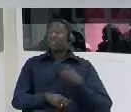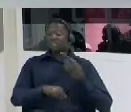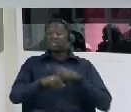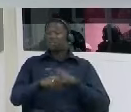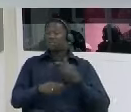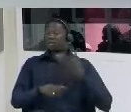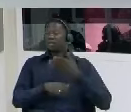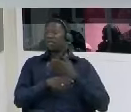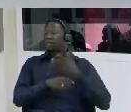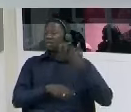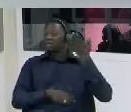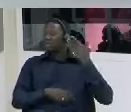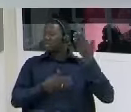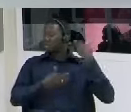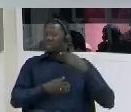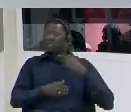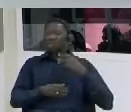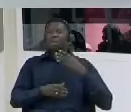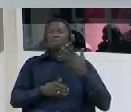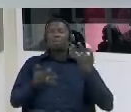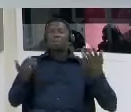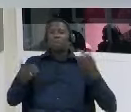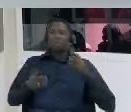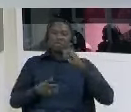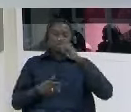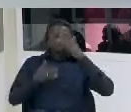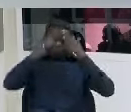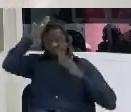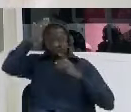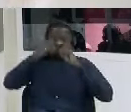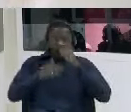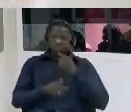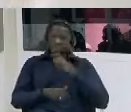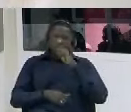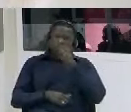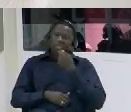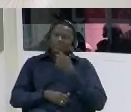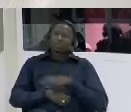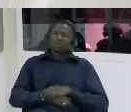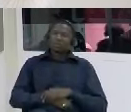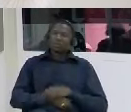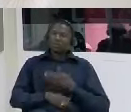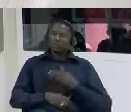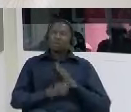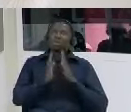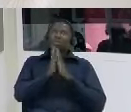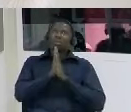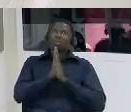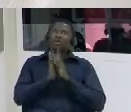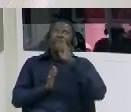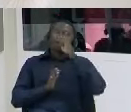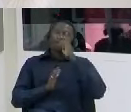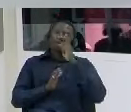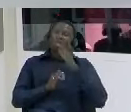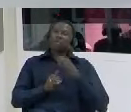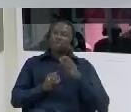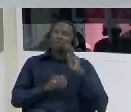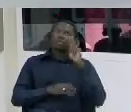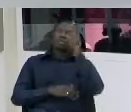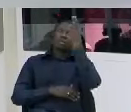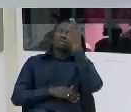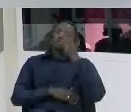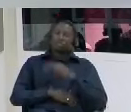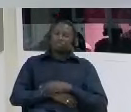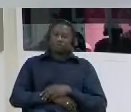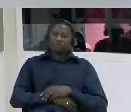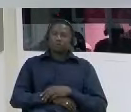and may god accept their and grant them highest janitor fieldowsy any day any day